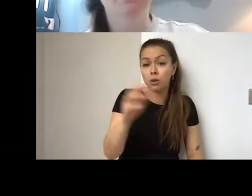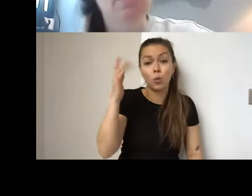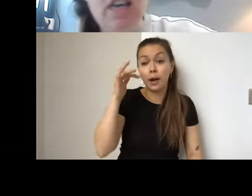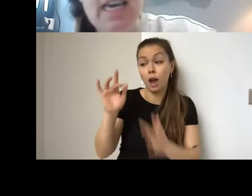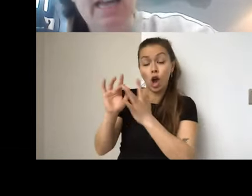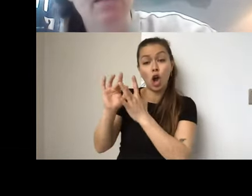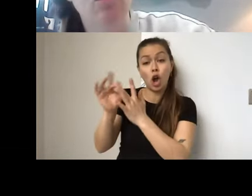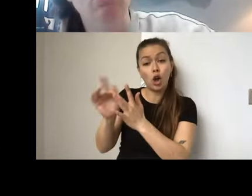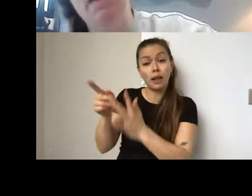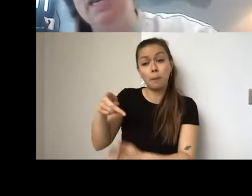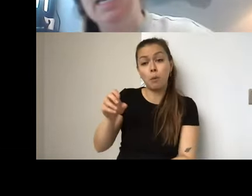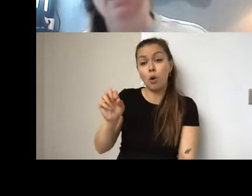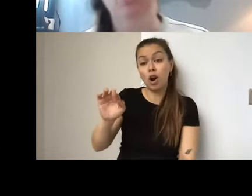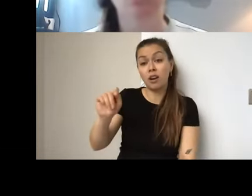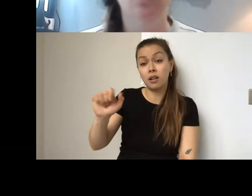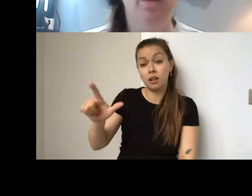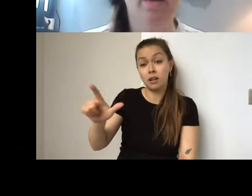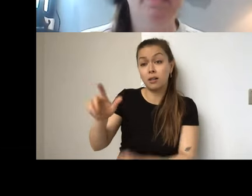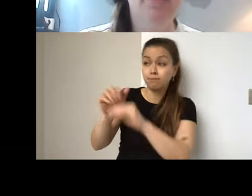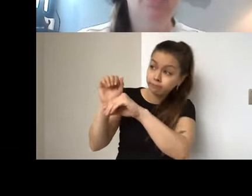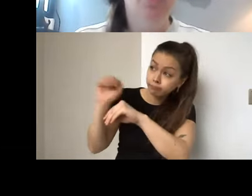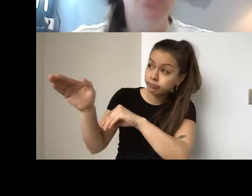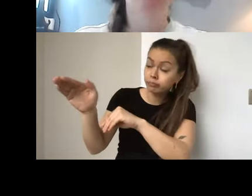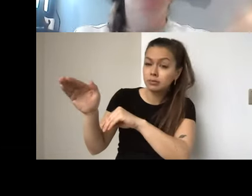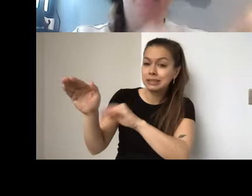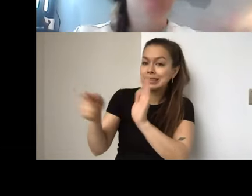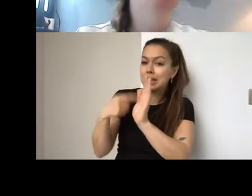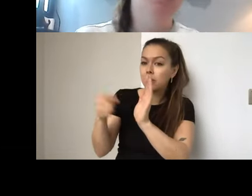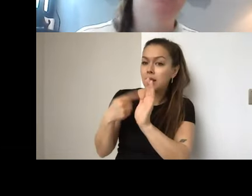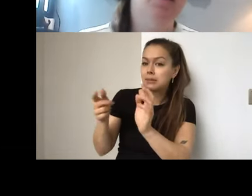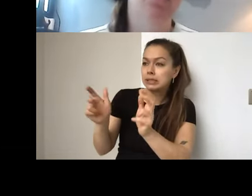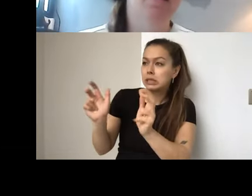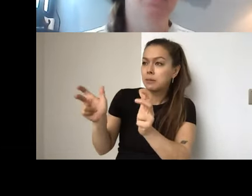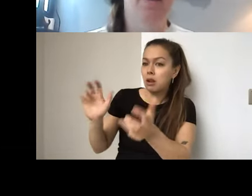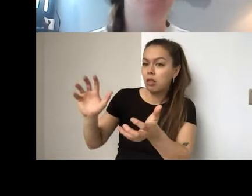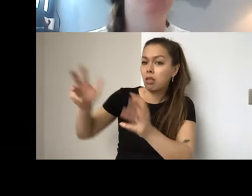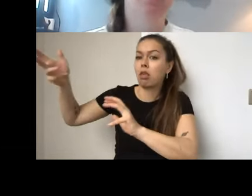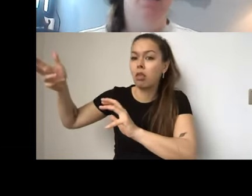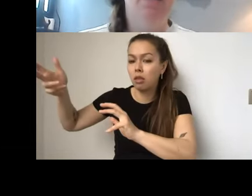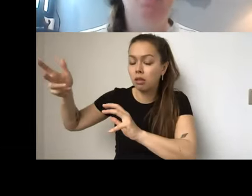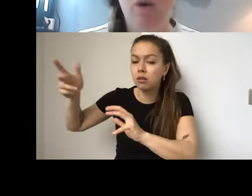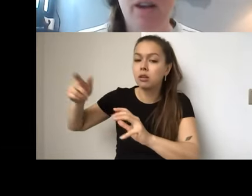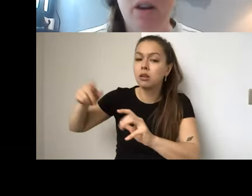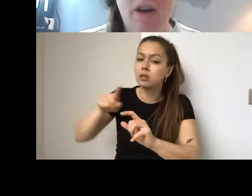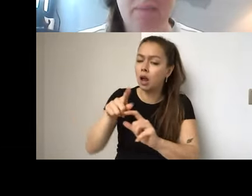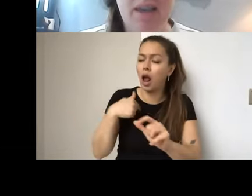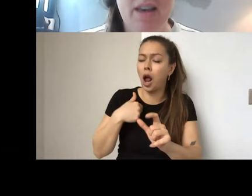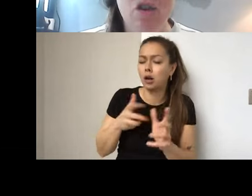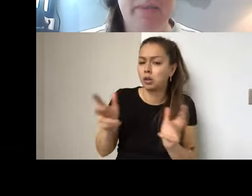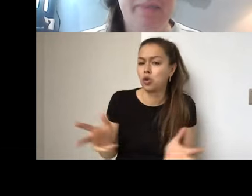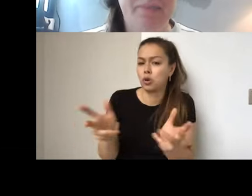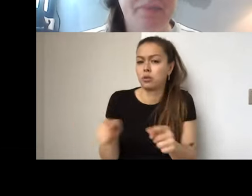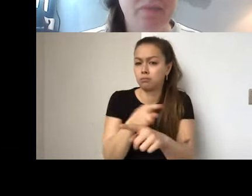is glitchy and so you may need to, you know, you want to be able to continually save and keep working on your